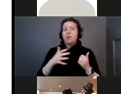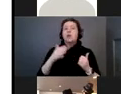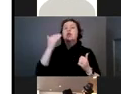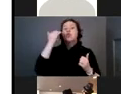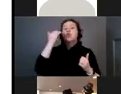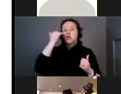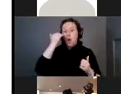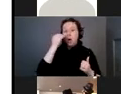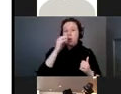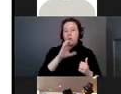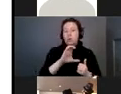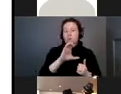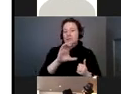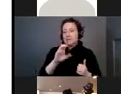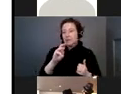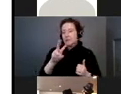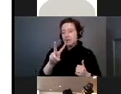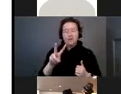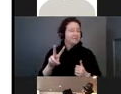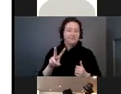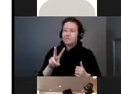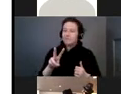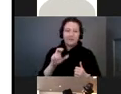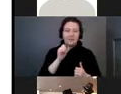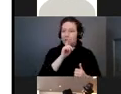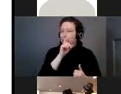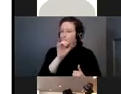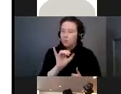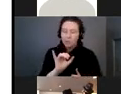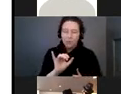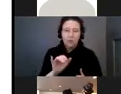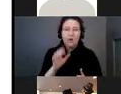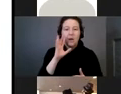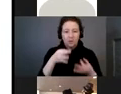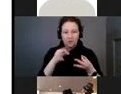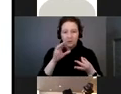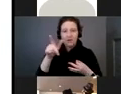diagnosis. That's not true either, and I'll talk about that a little bit more.